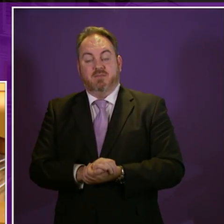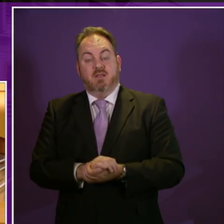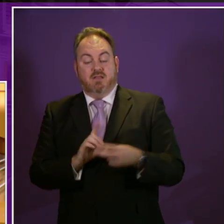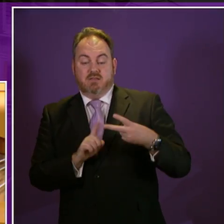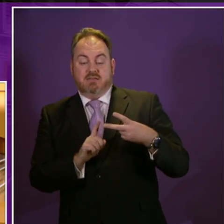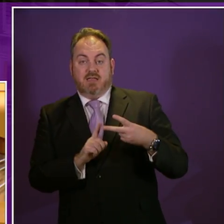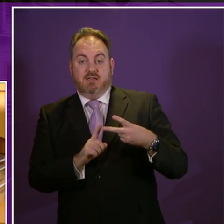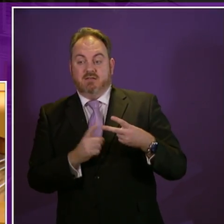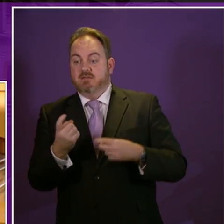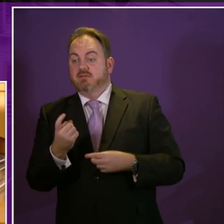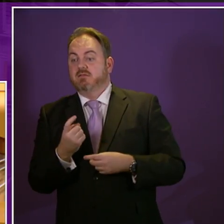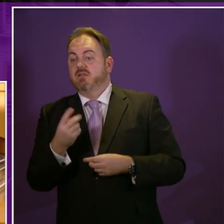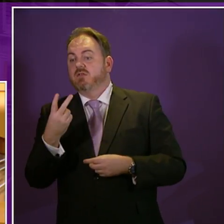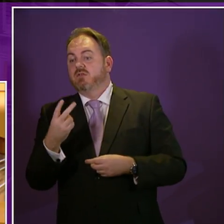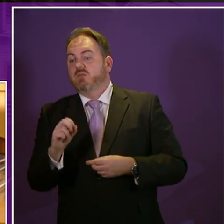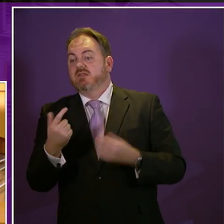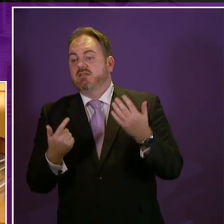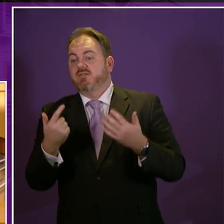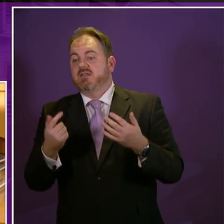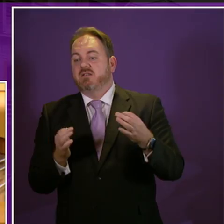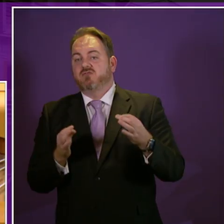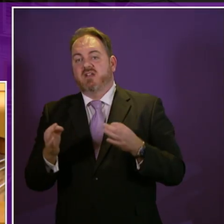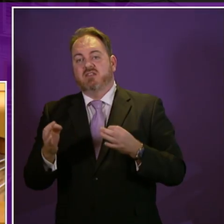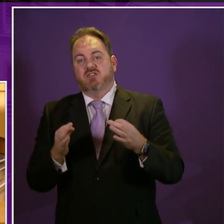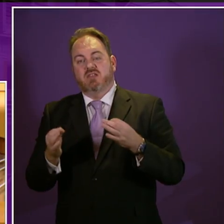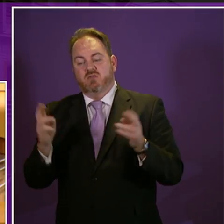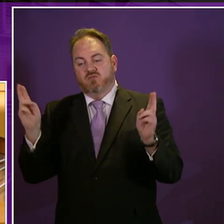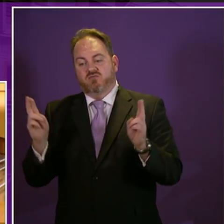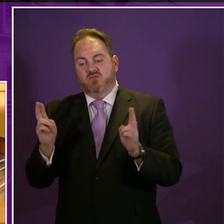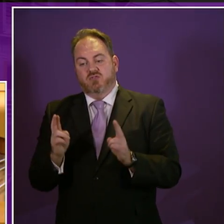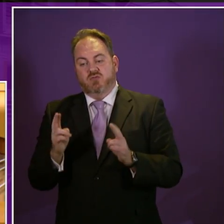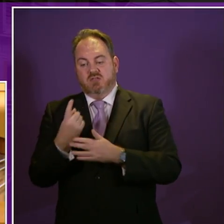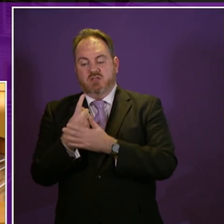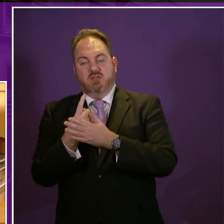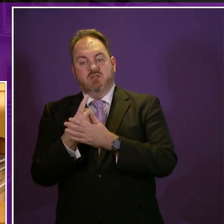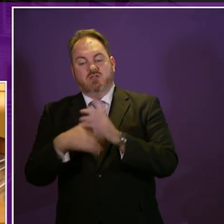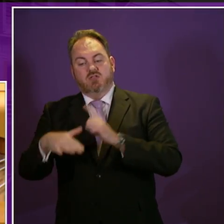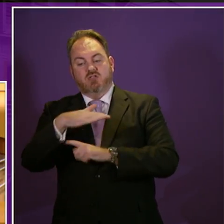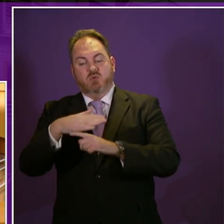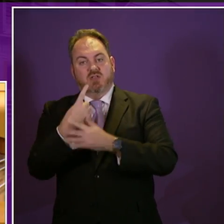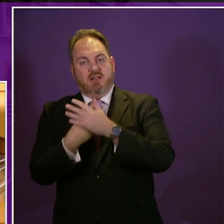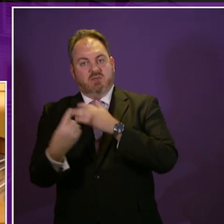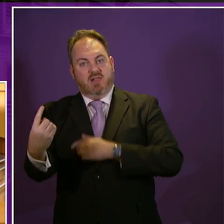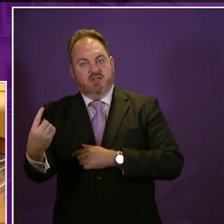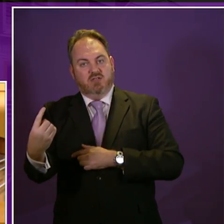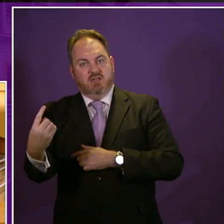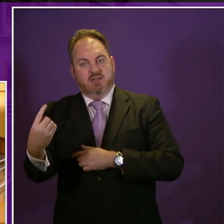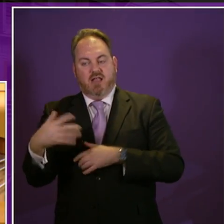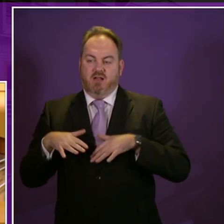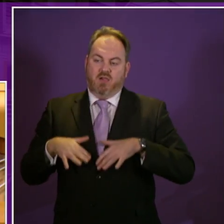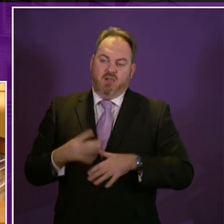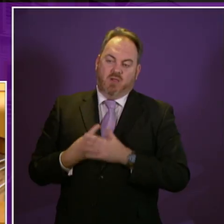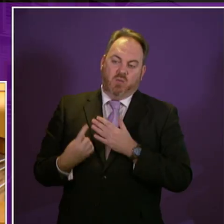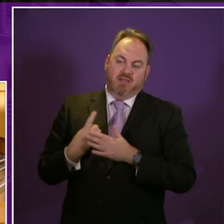second is the forthcoming 2017 strategy to tackle social isolation and loneliness, which promises to address the issues